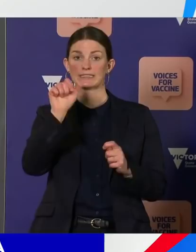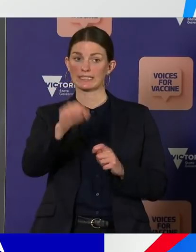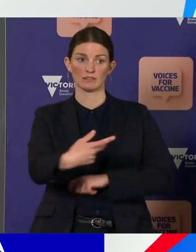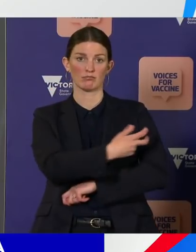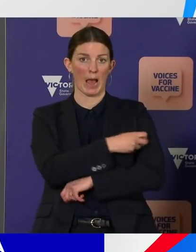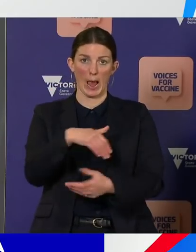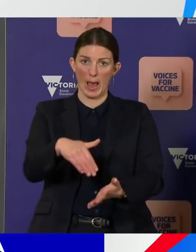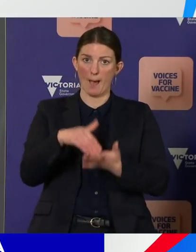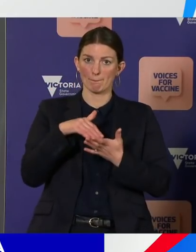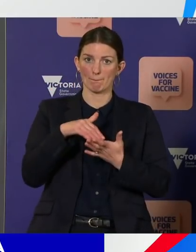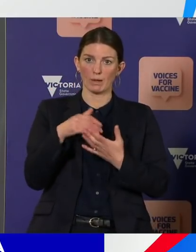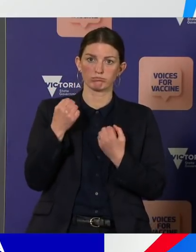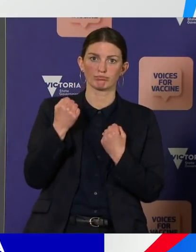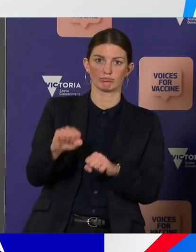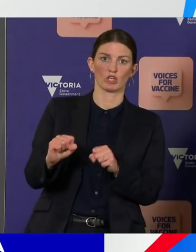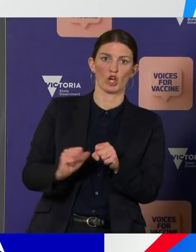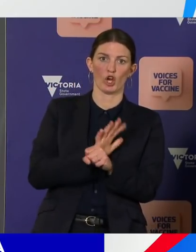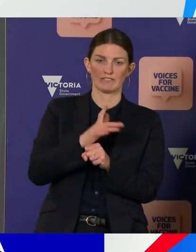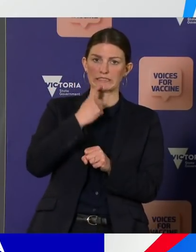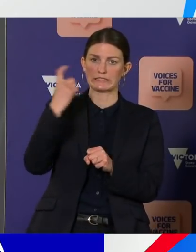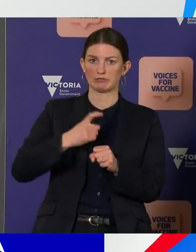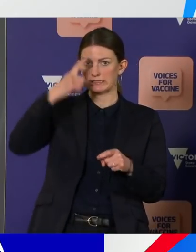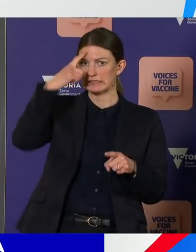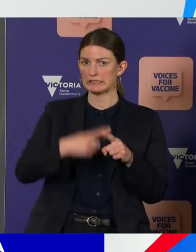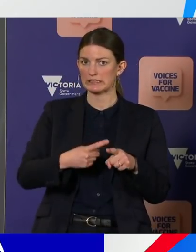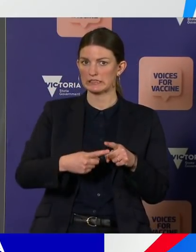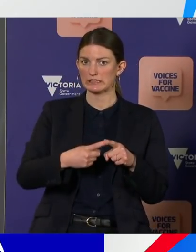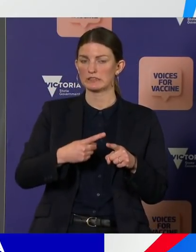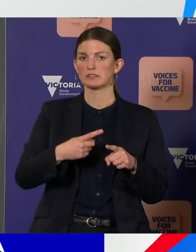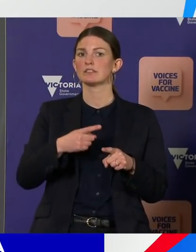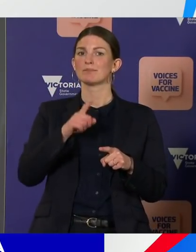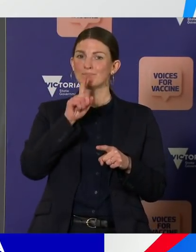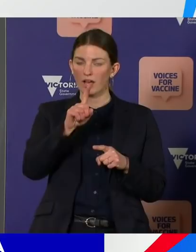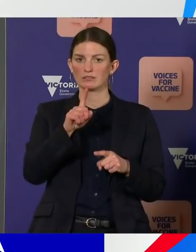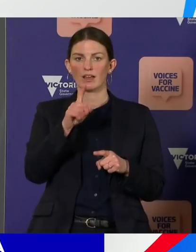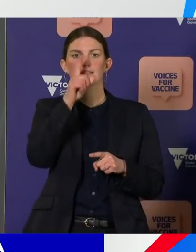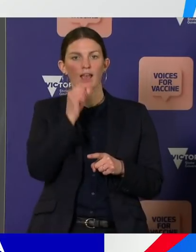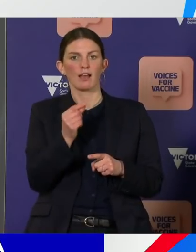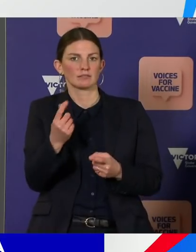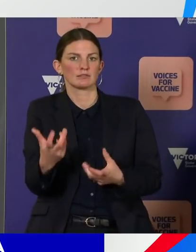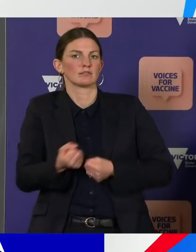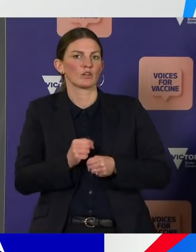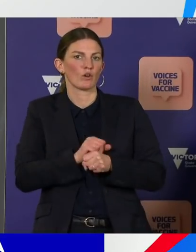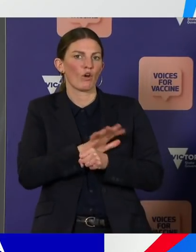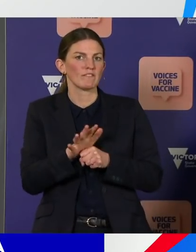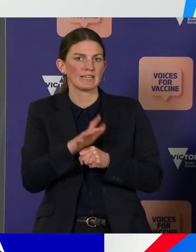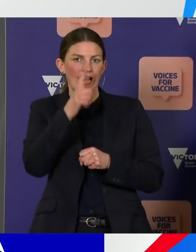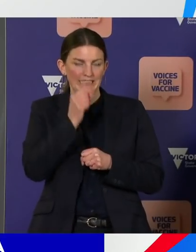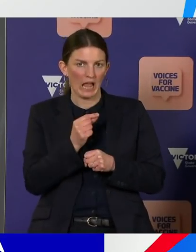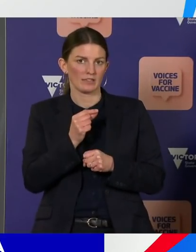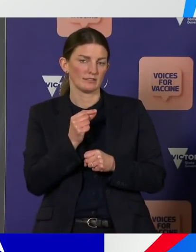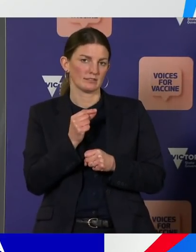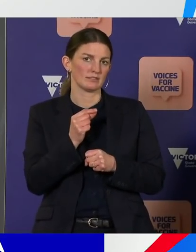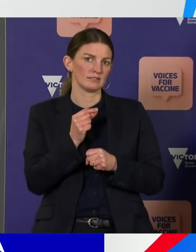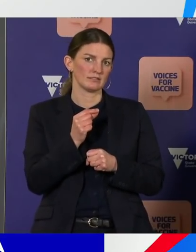your chances of hospitalisation and certainly death, you nonetheless can still, in more limited circumstances,